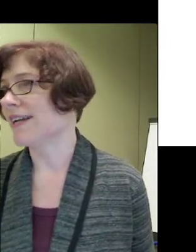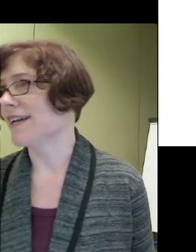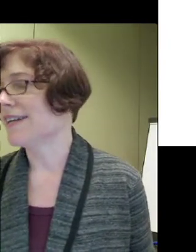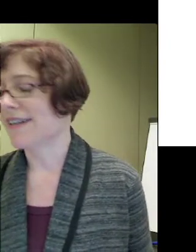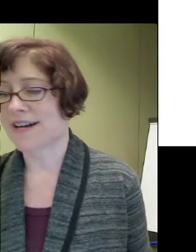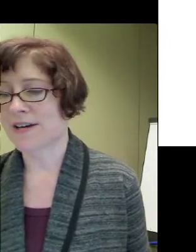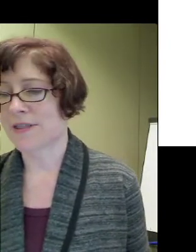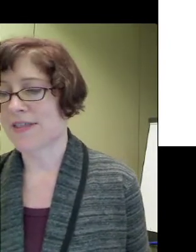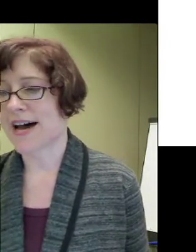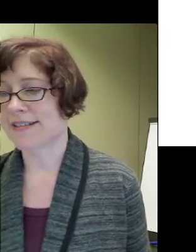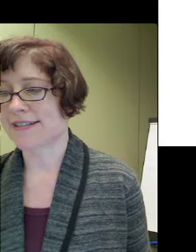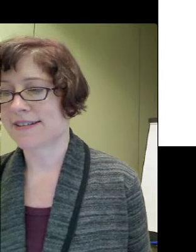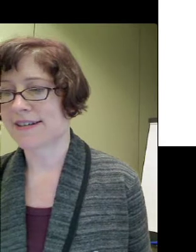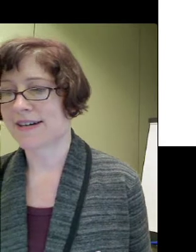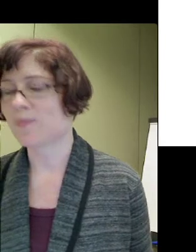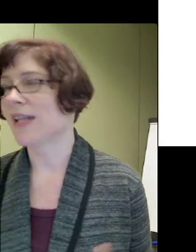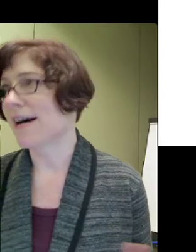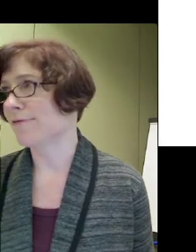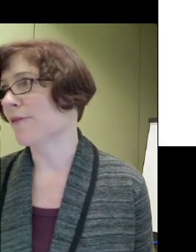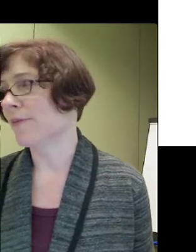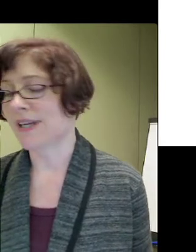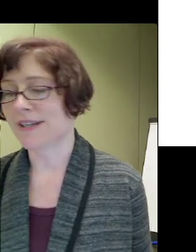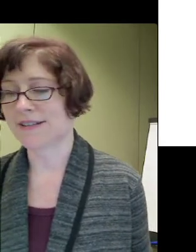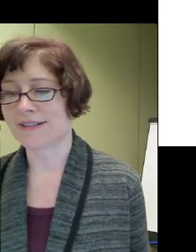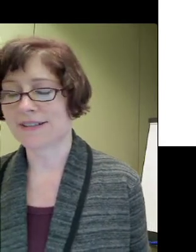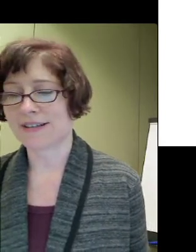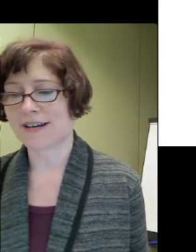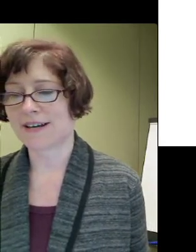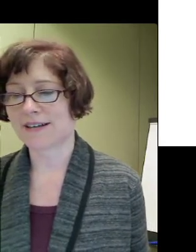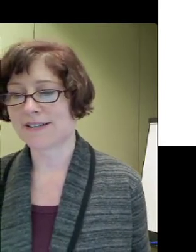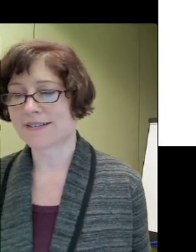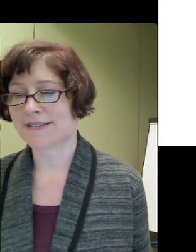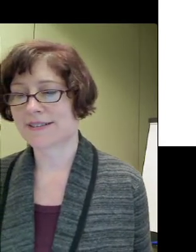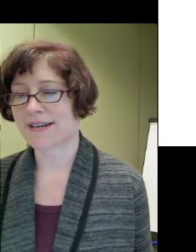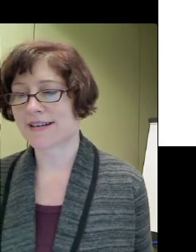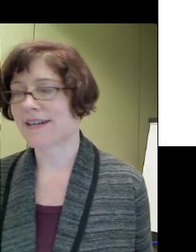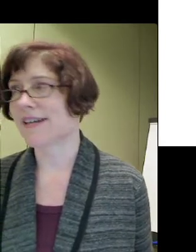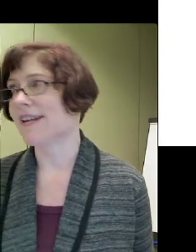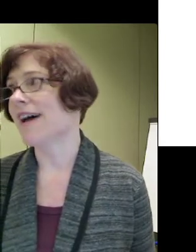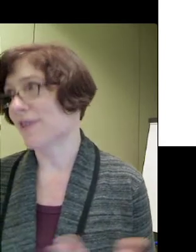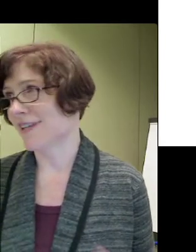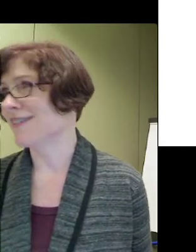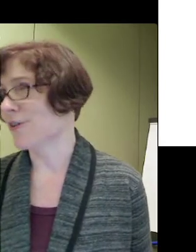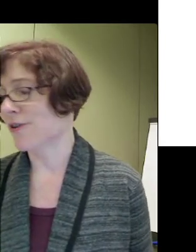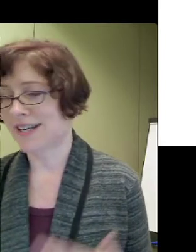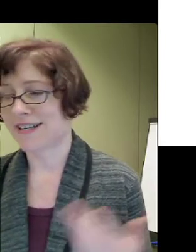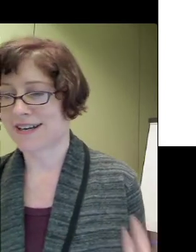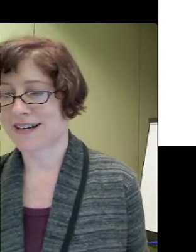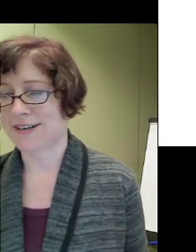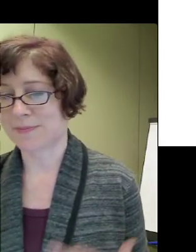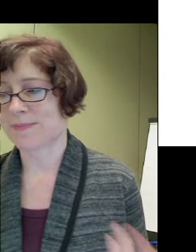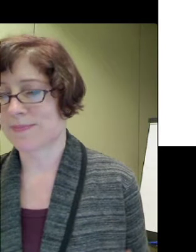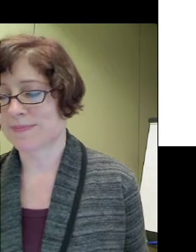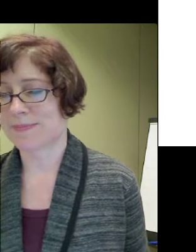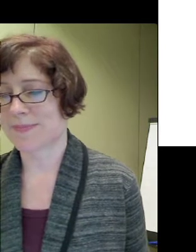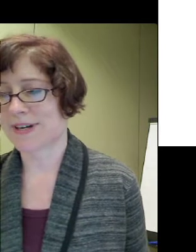formally that platform in everything that's already